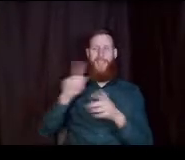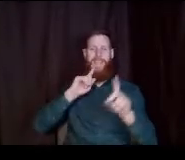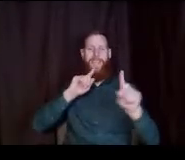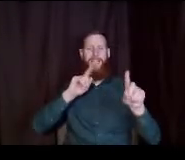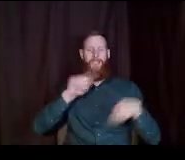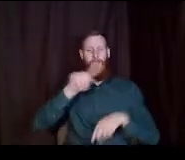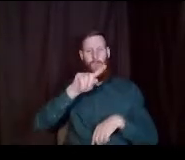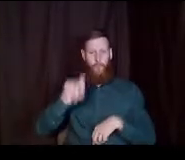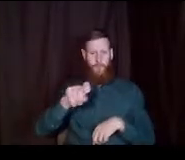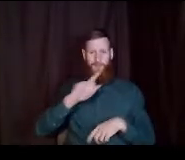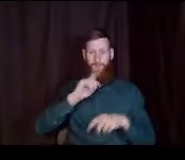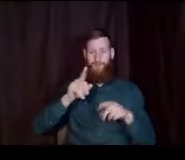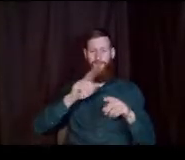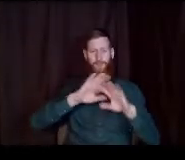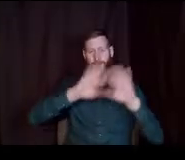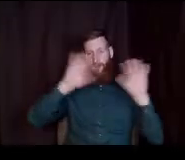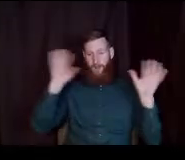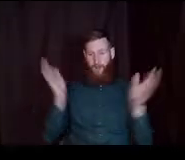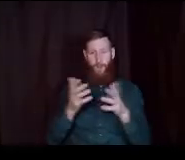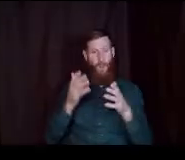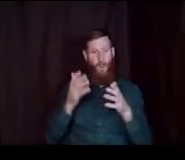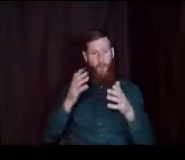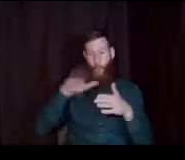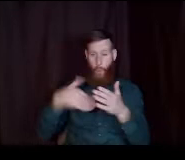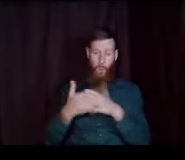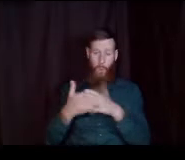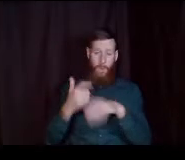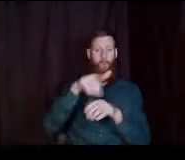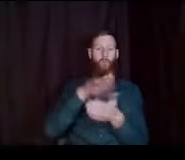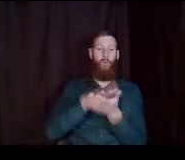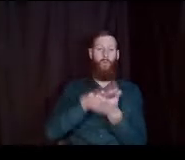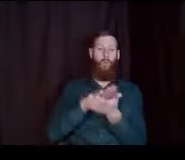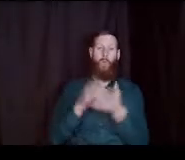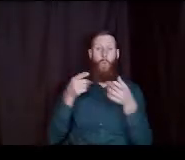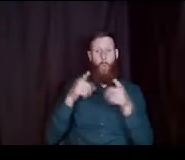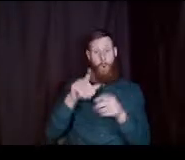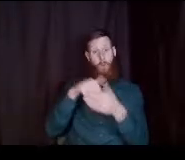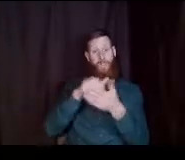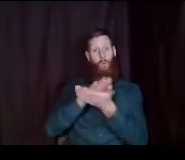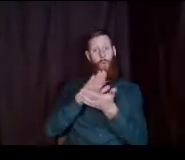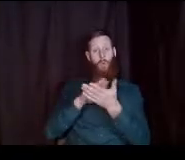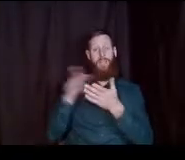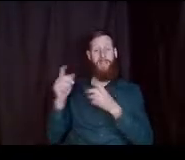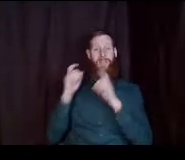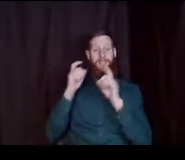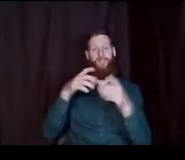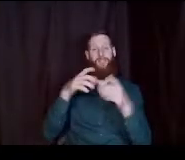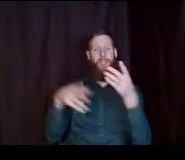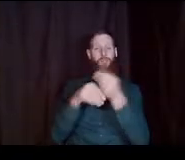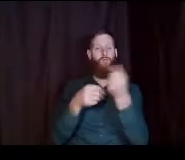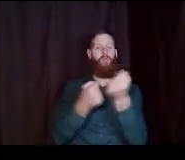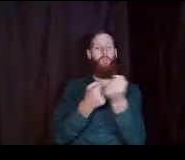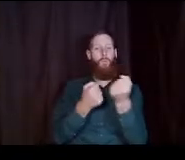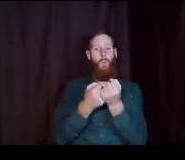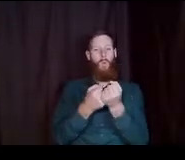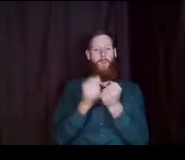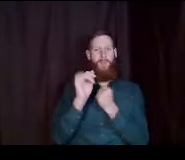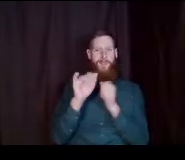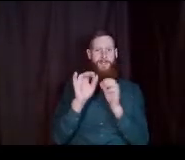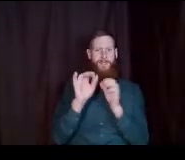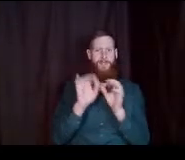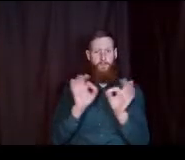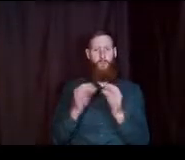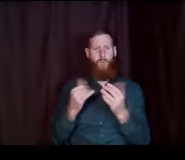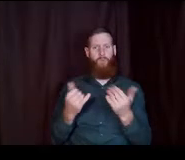and i'm talking the whole time you're in school and then while you're in school they're going to provide you that extra support and that's really important right now